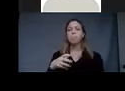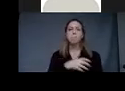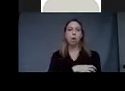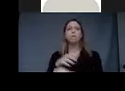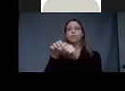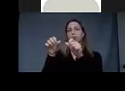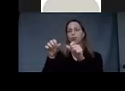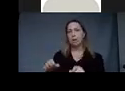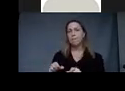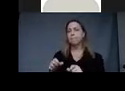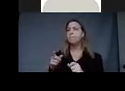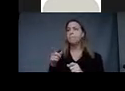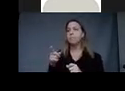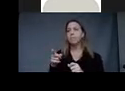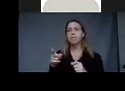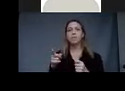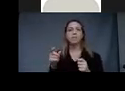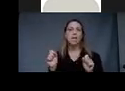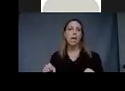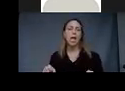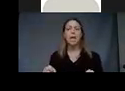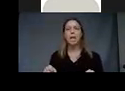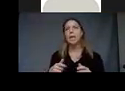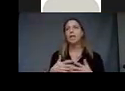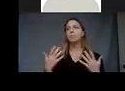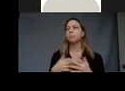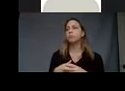that's capable of being, um,